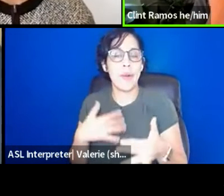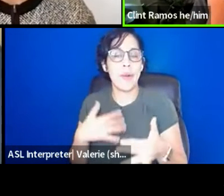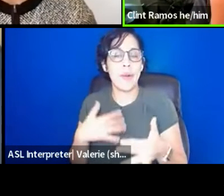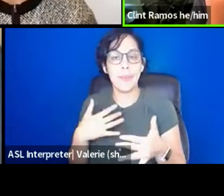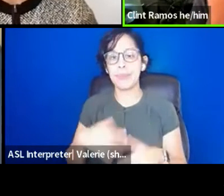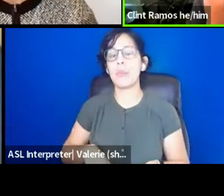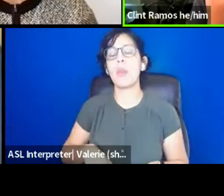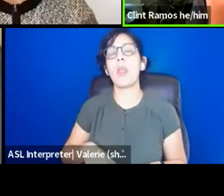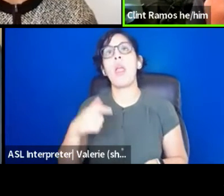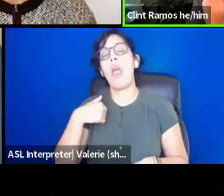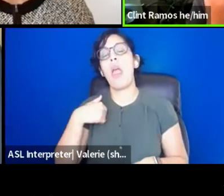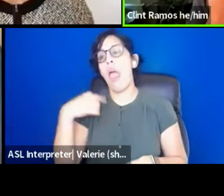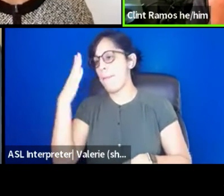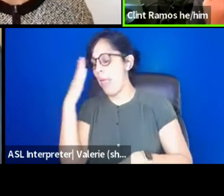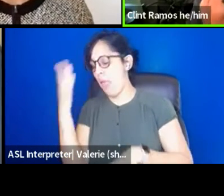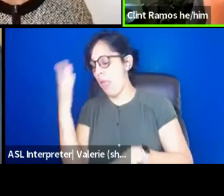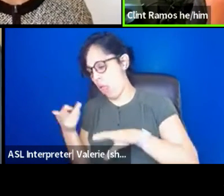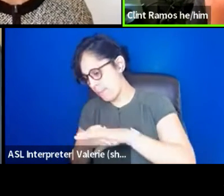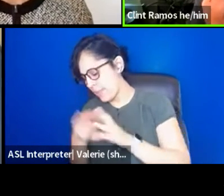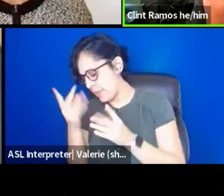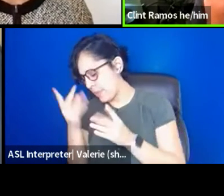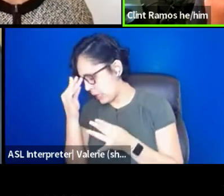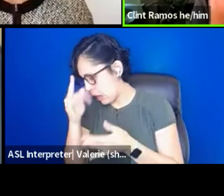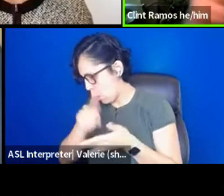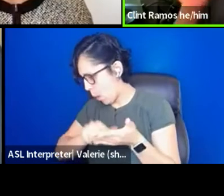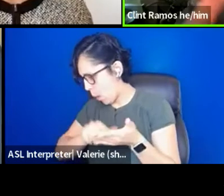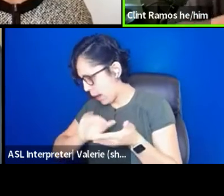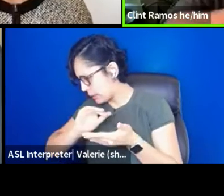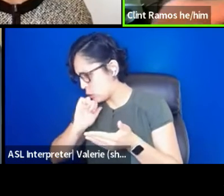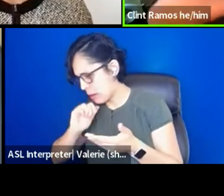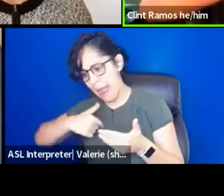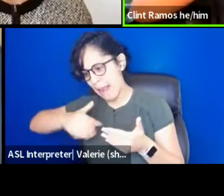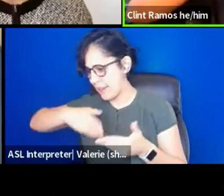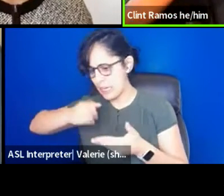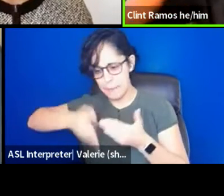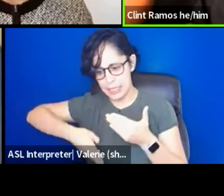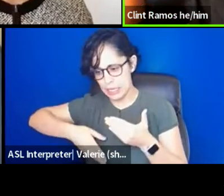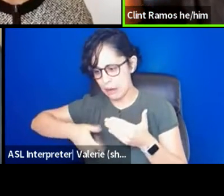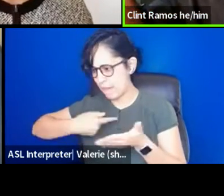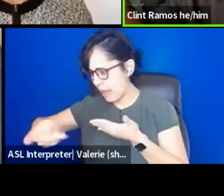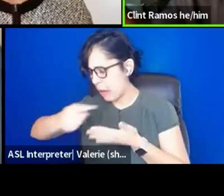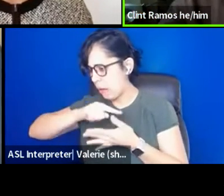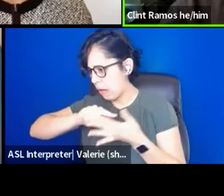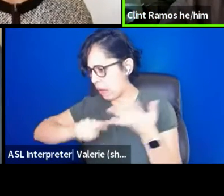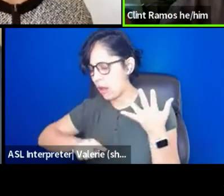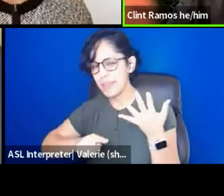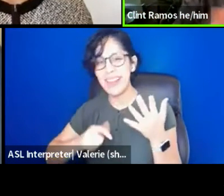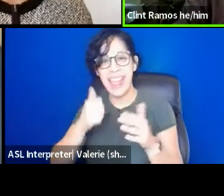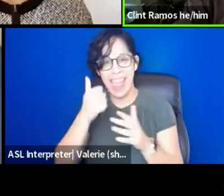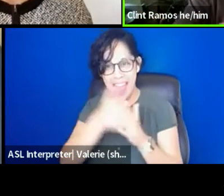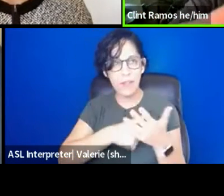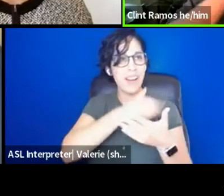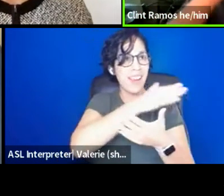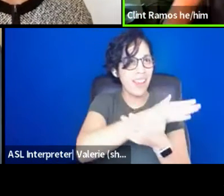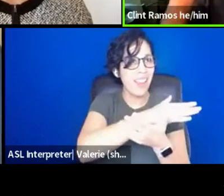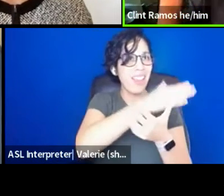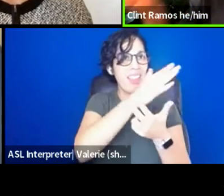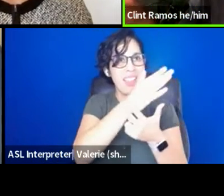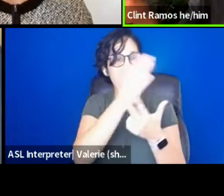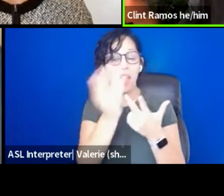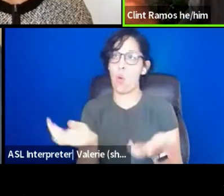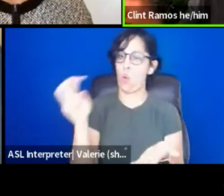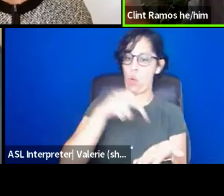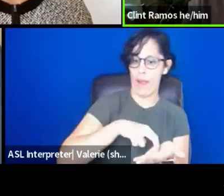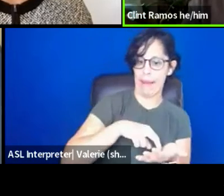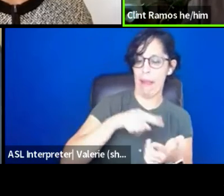bed thinking about the tasks that you failed to do. Every single step of your day is about how you are